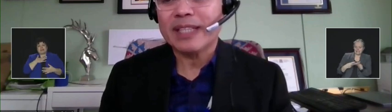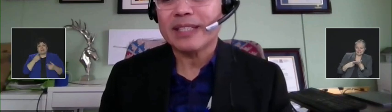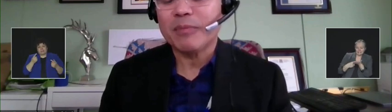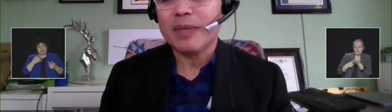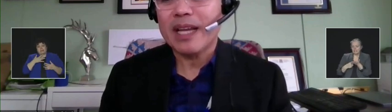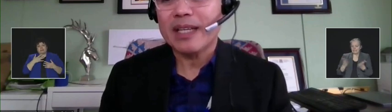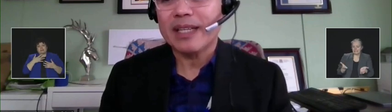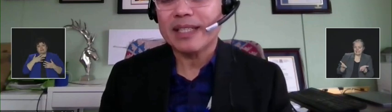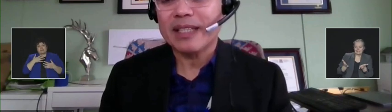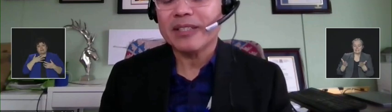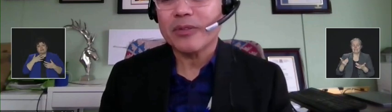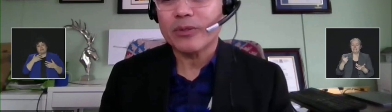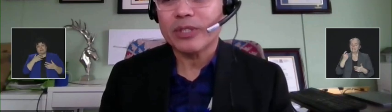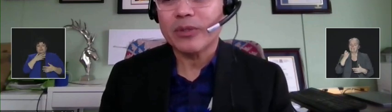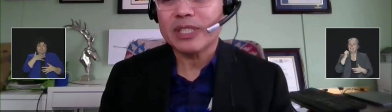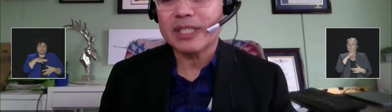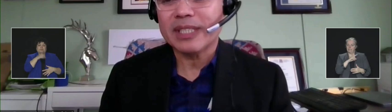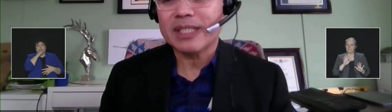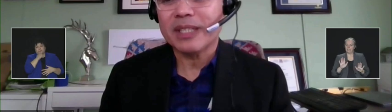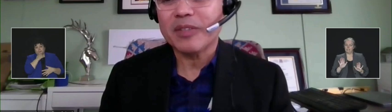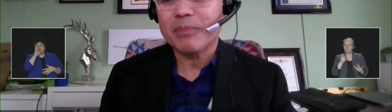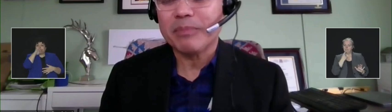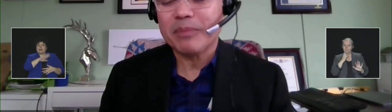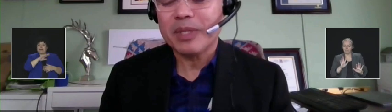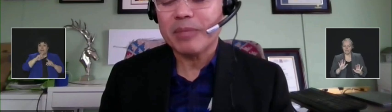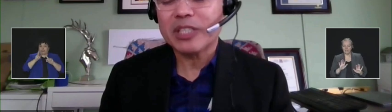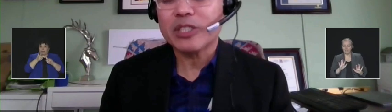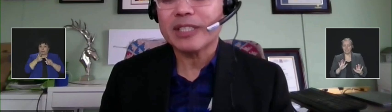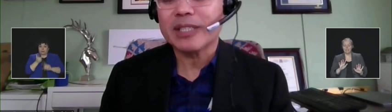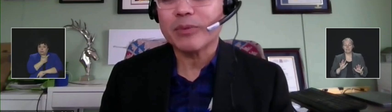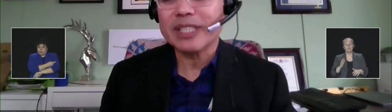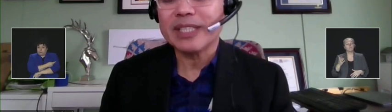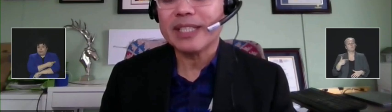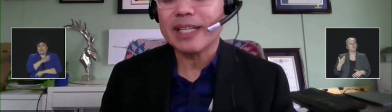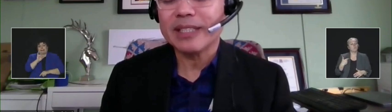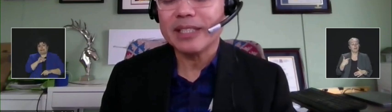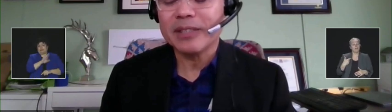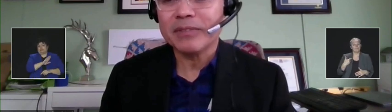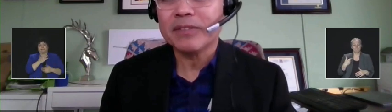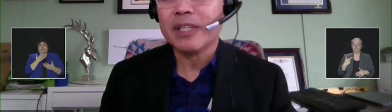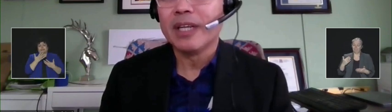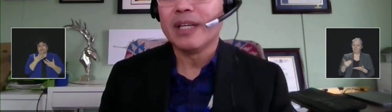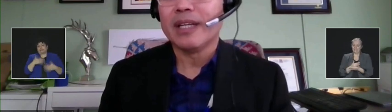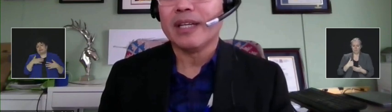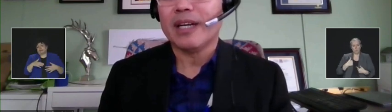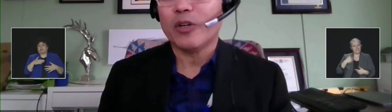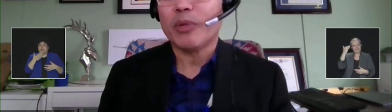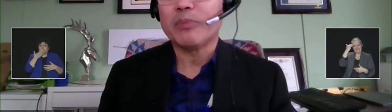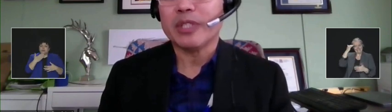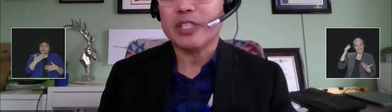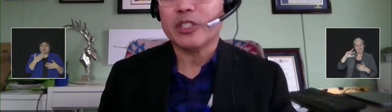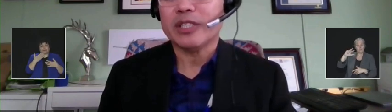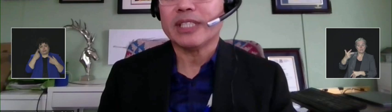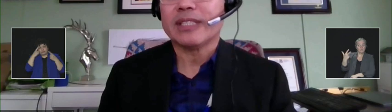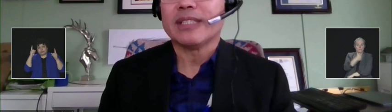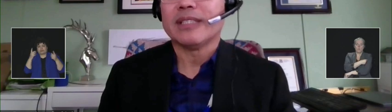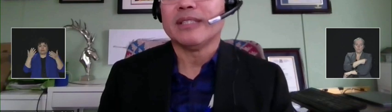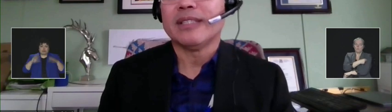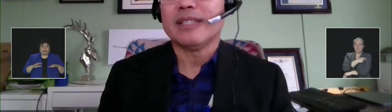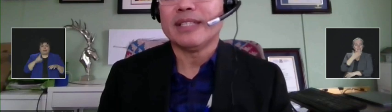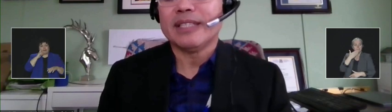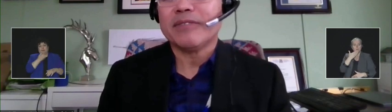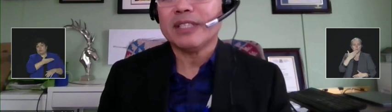that getting a third dose is the best chance that we can give our populations.